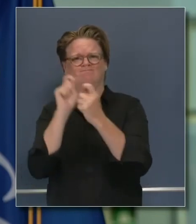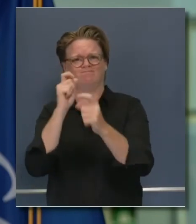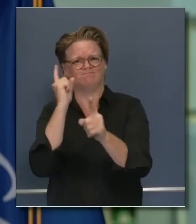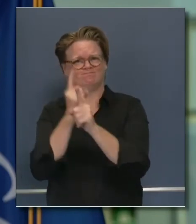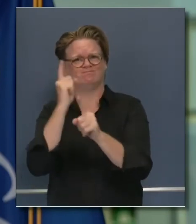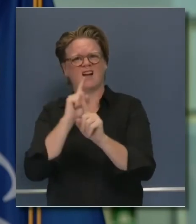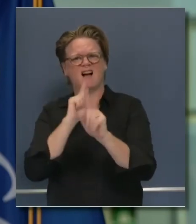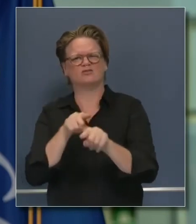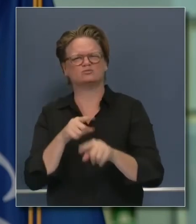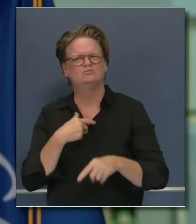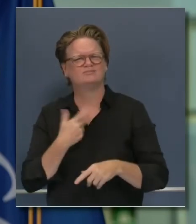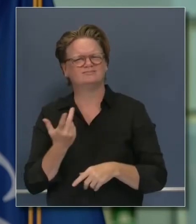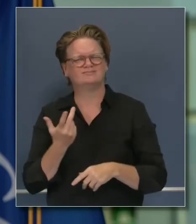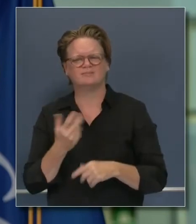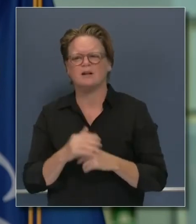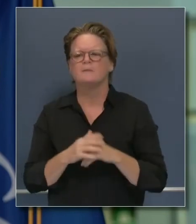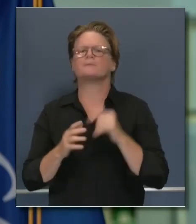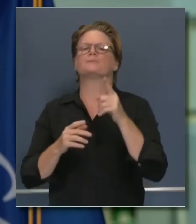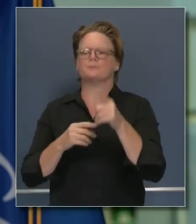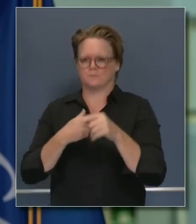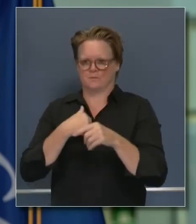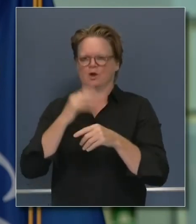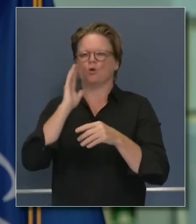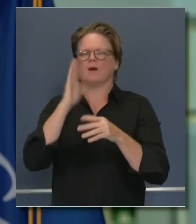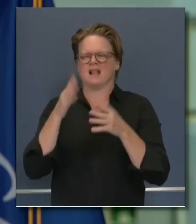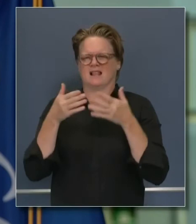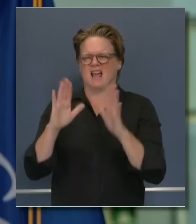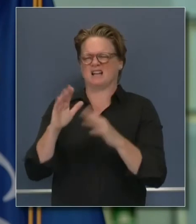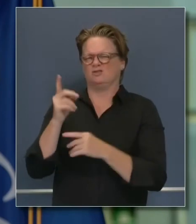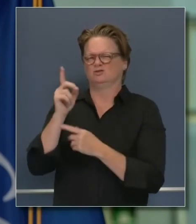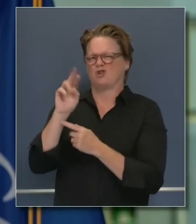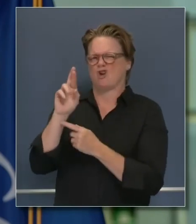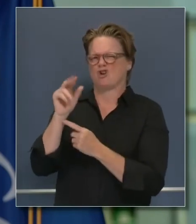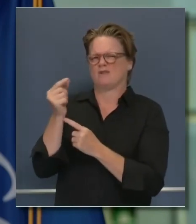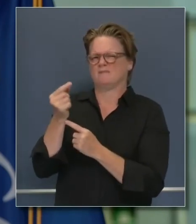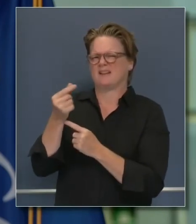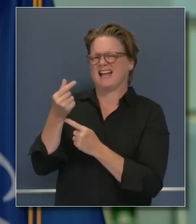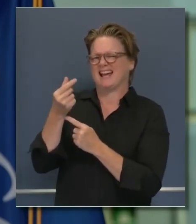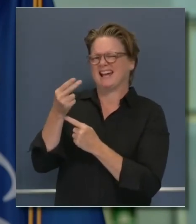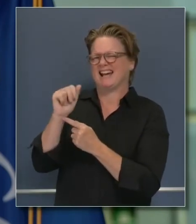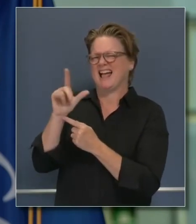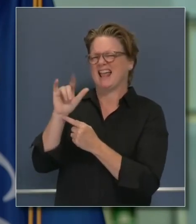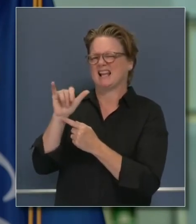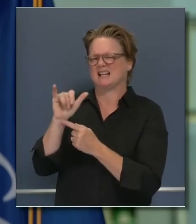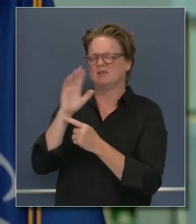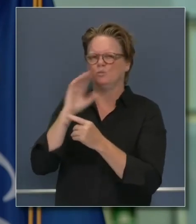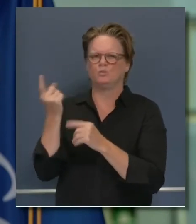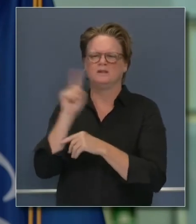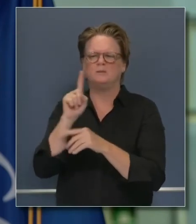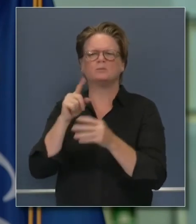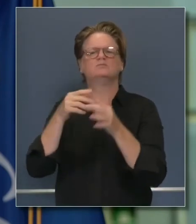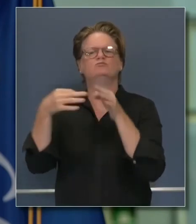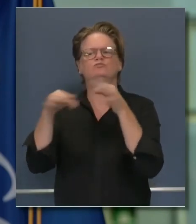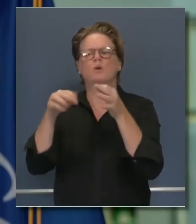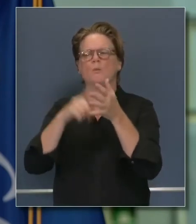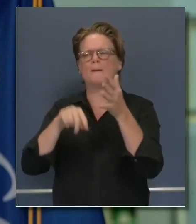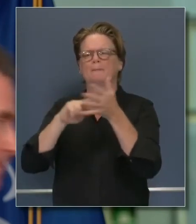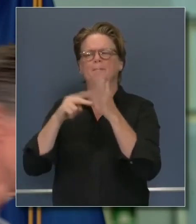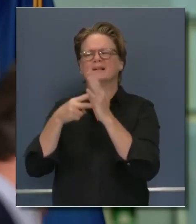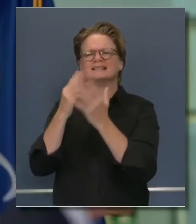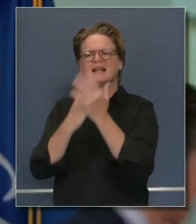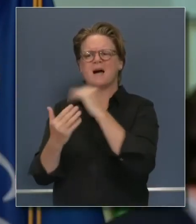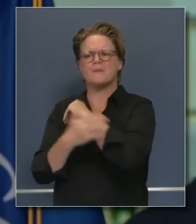done as it relates to the monitoring list, the watch list, and where particularly Orange County has been in that space.